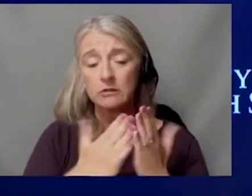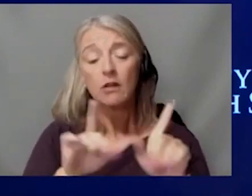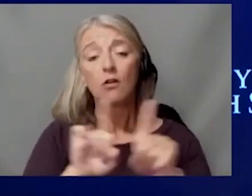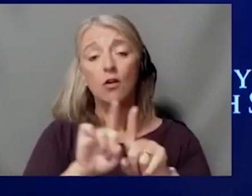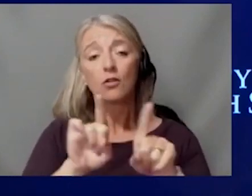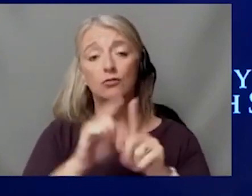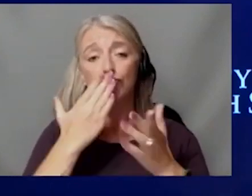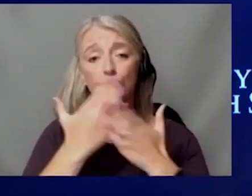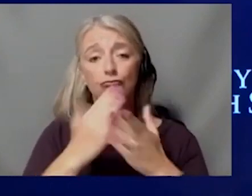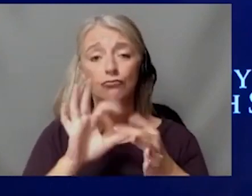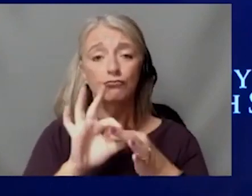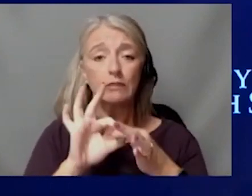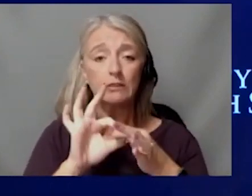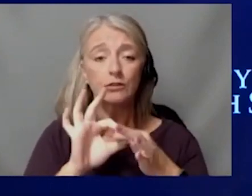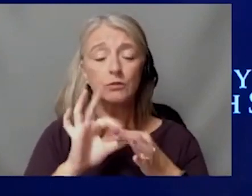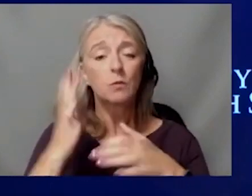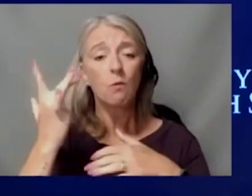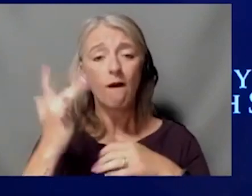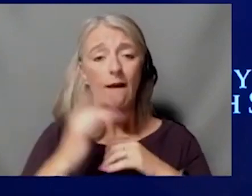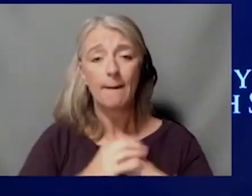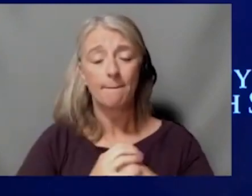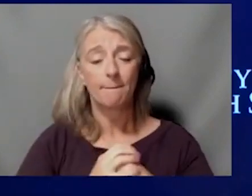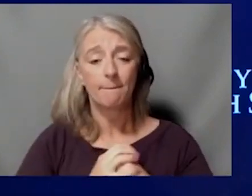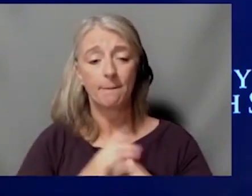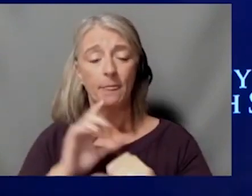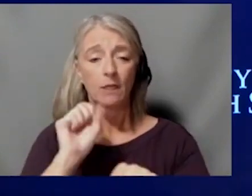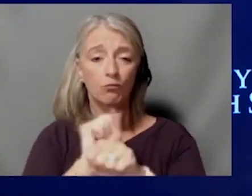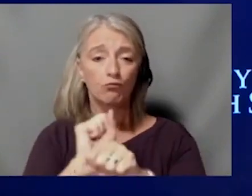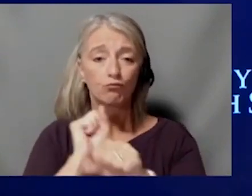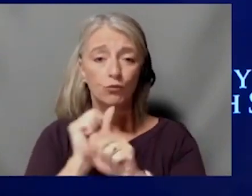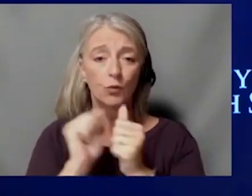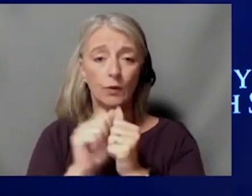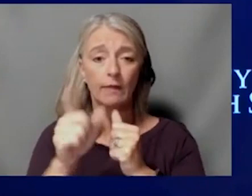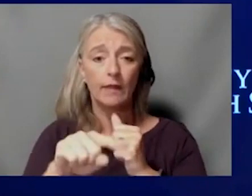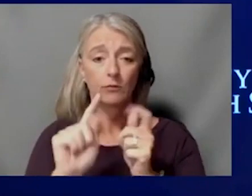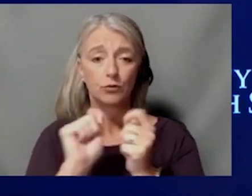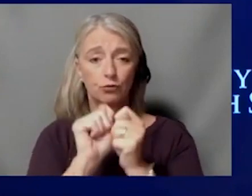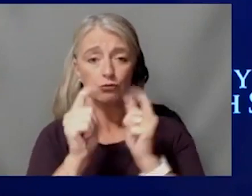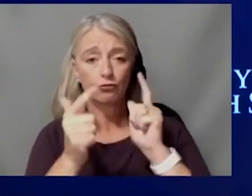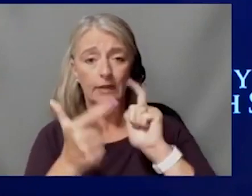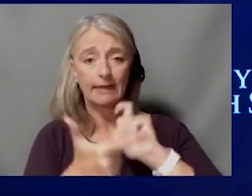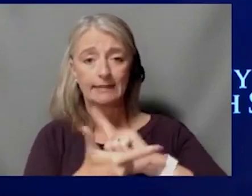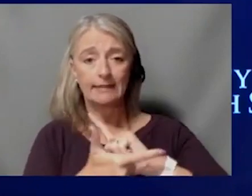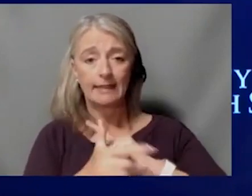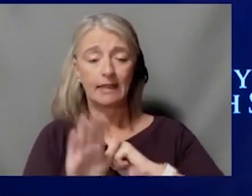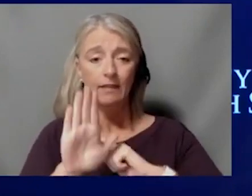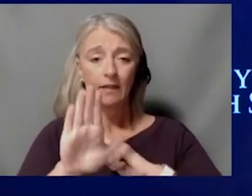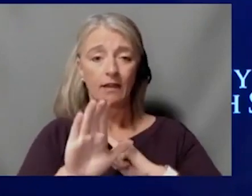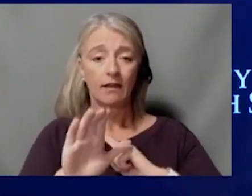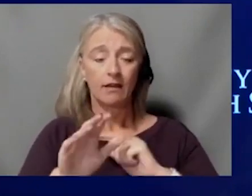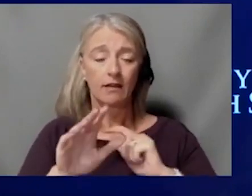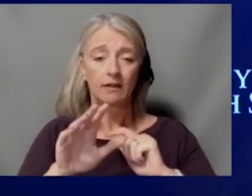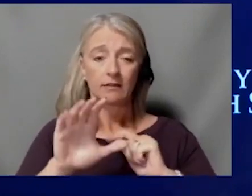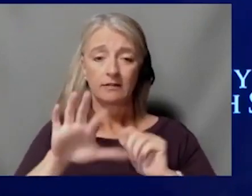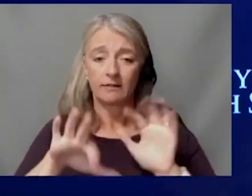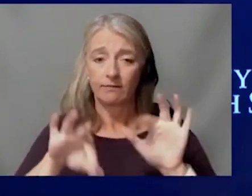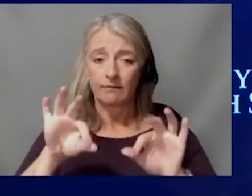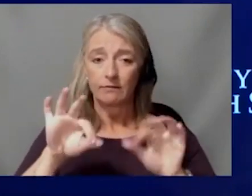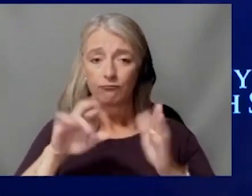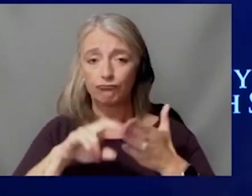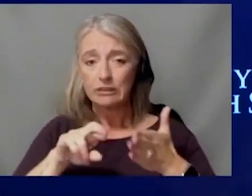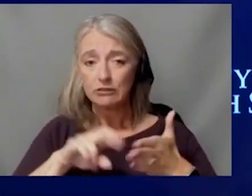is that we work with them to translate a lot of their cutting edge findings into new therapeutic